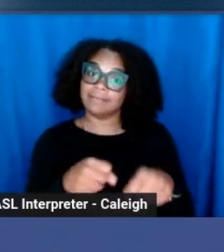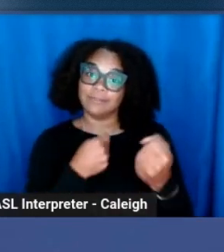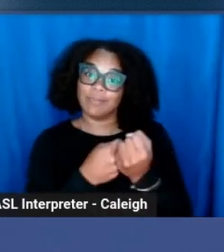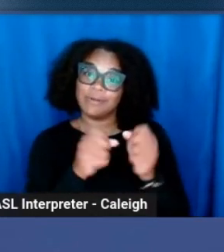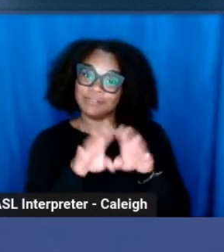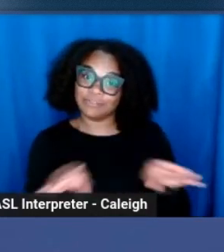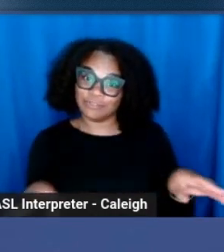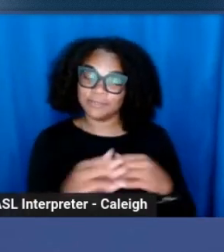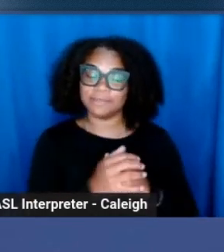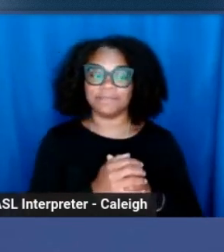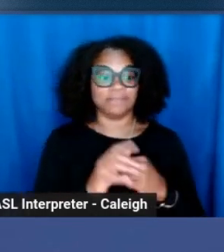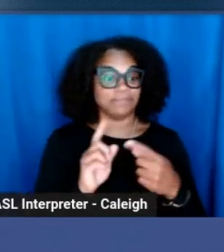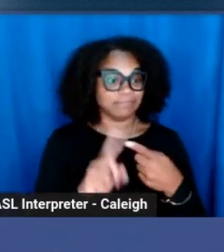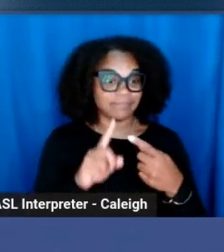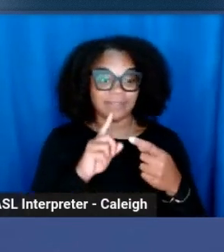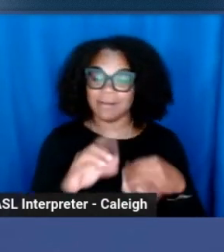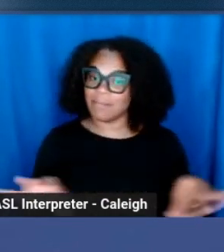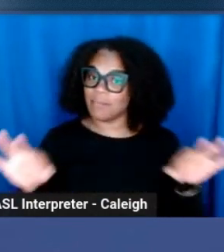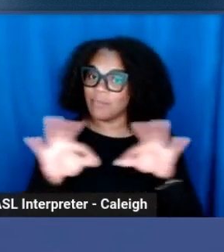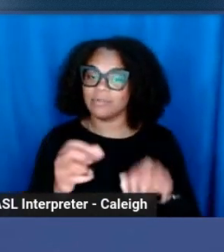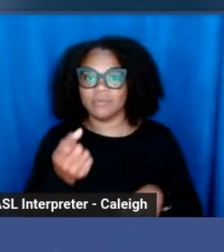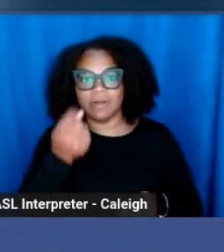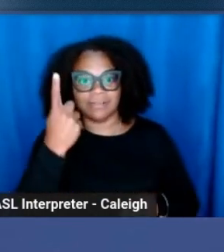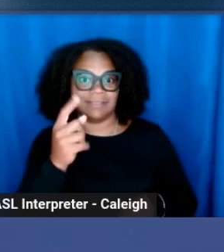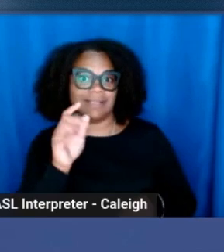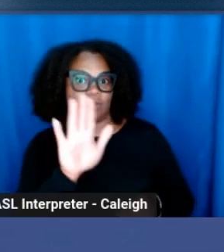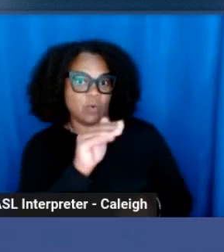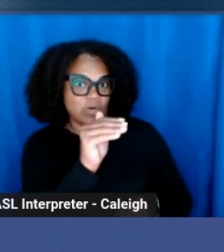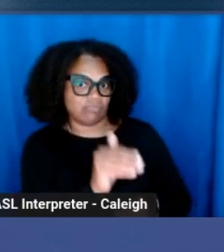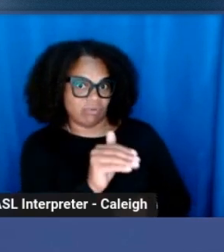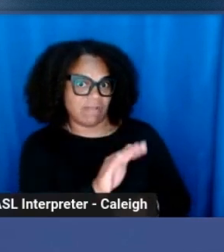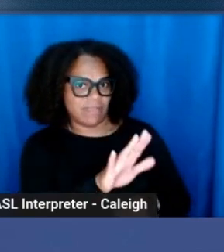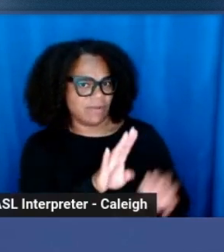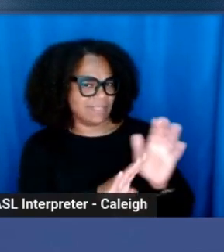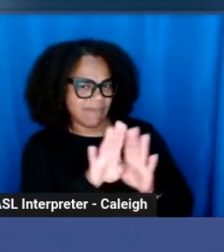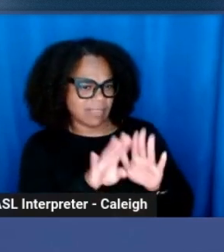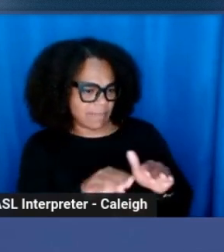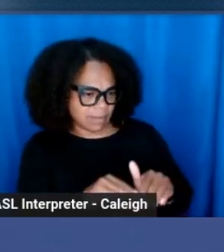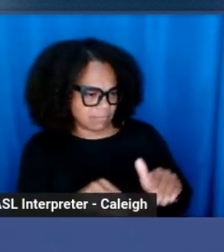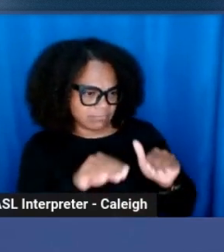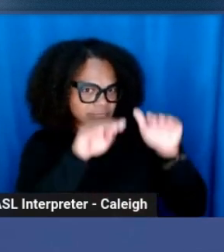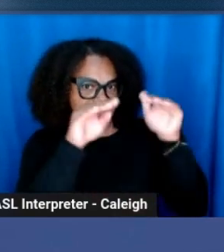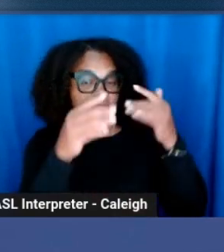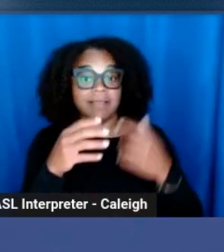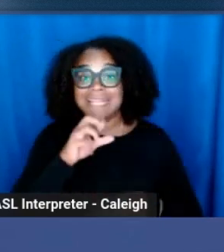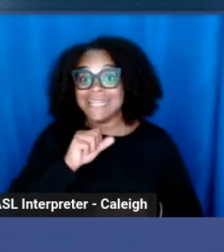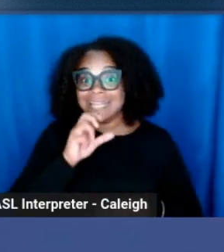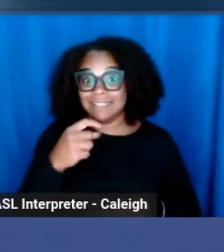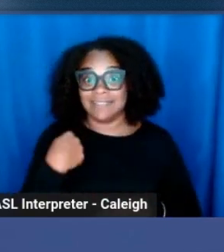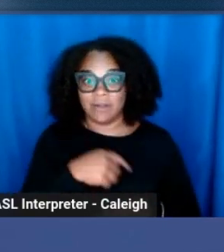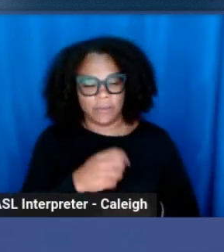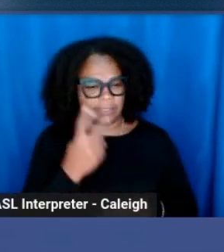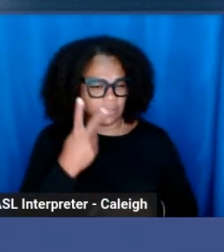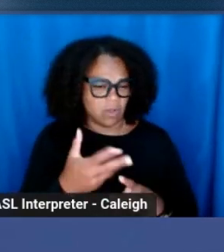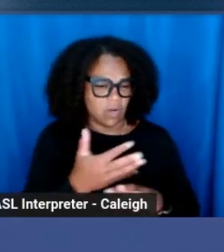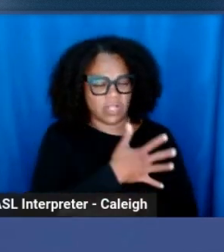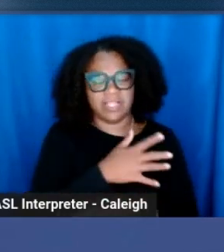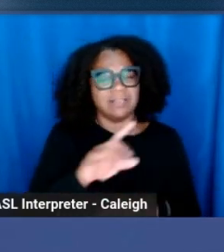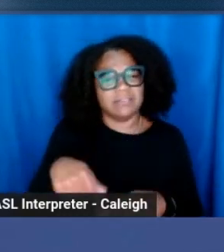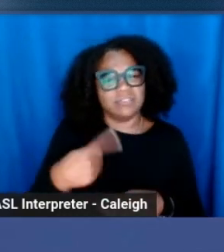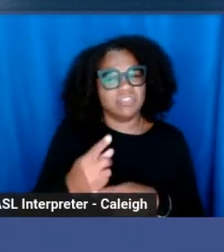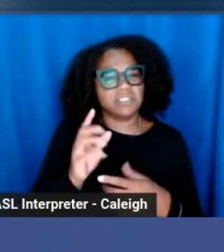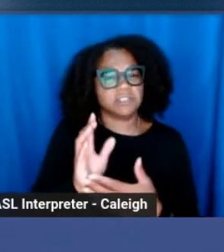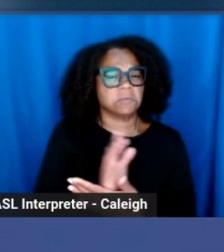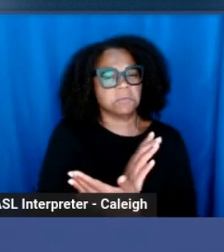It's really important to understand your child's developmental stage. The ages that were given earlier is kind of just a baseline, if your